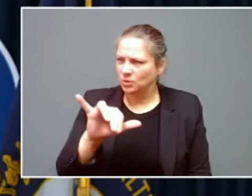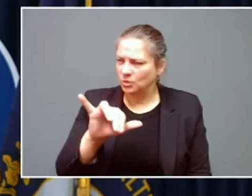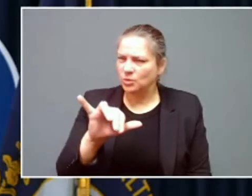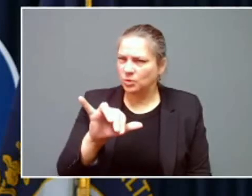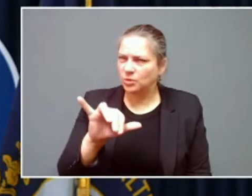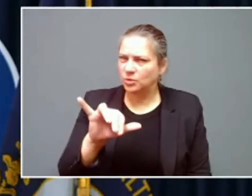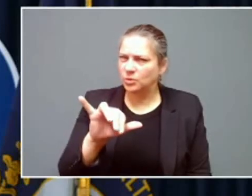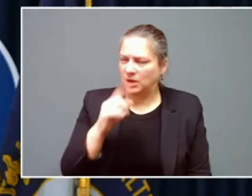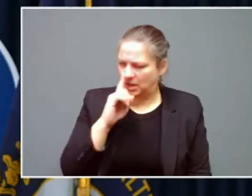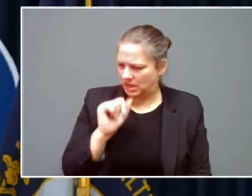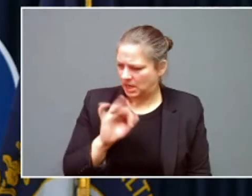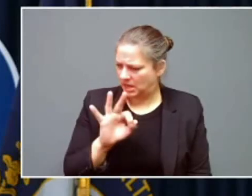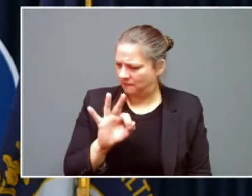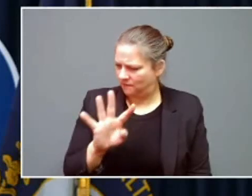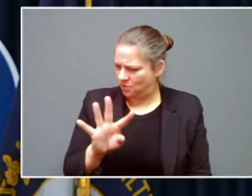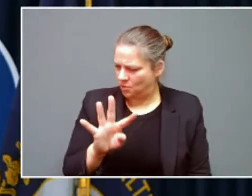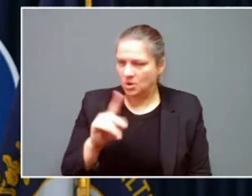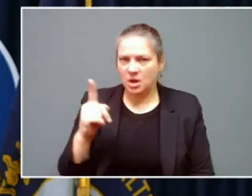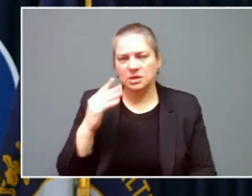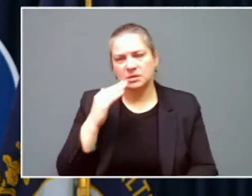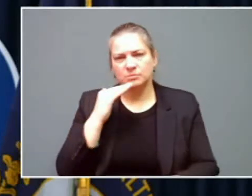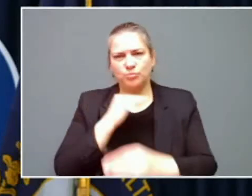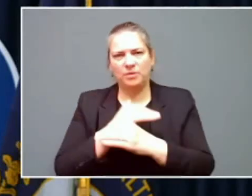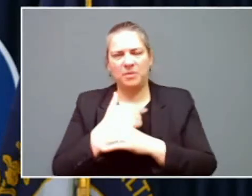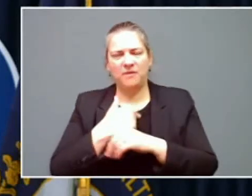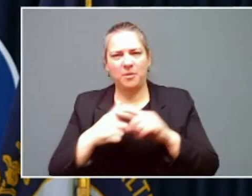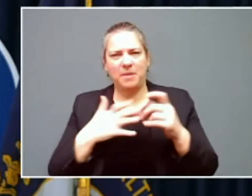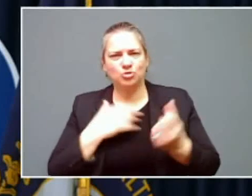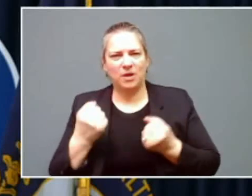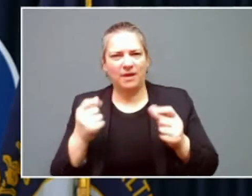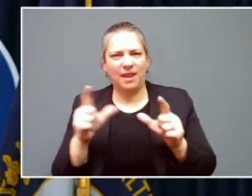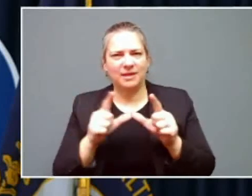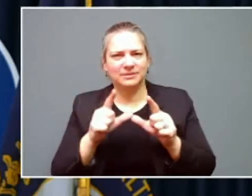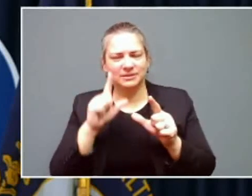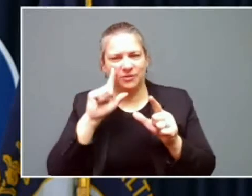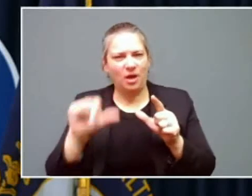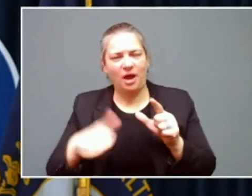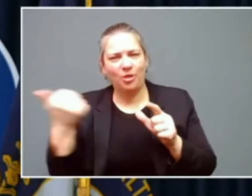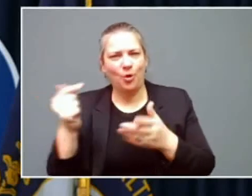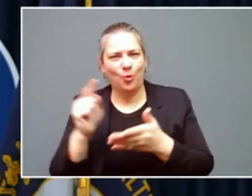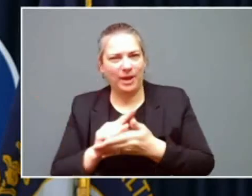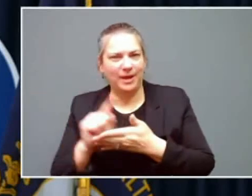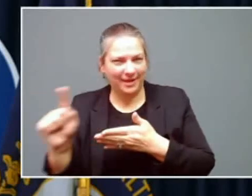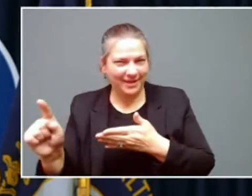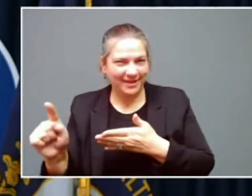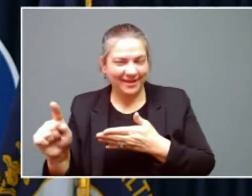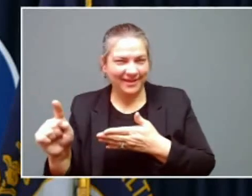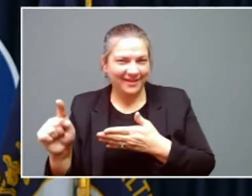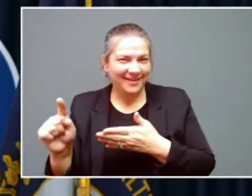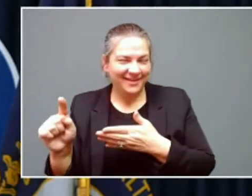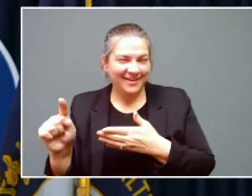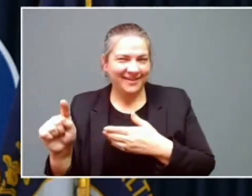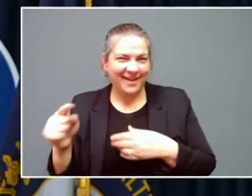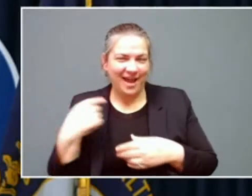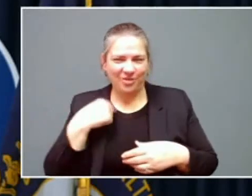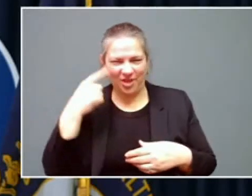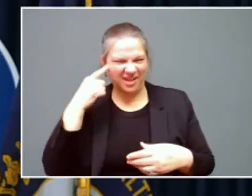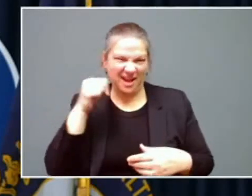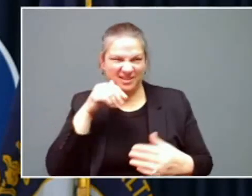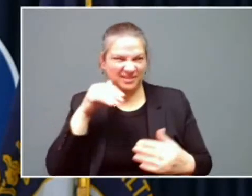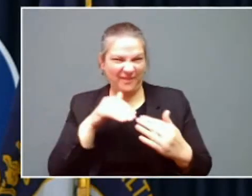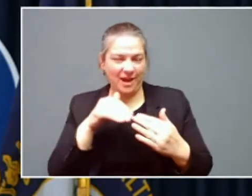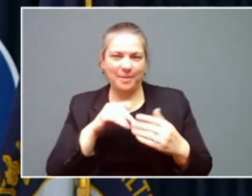in 1994 prevented me from getting my driver's license for an extra week, which at the time, I guess I thought was unfair, but it's a major